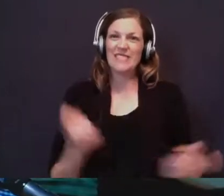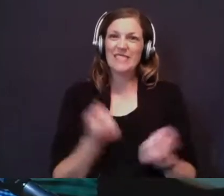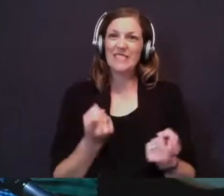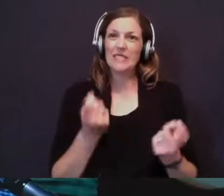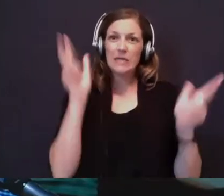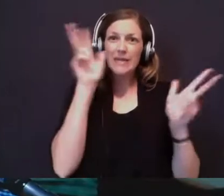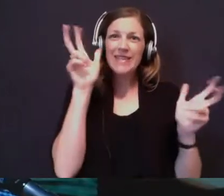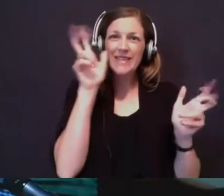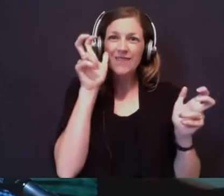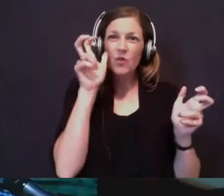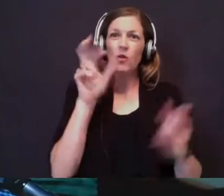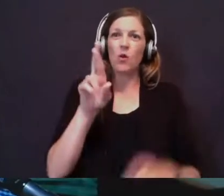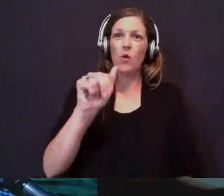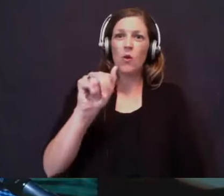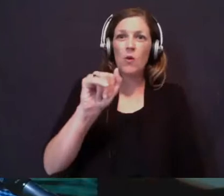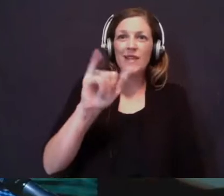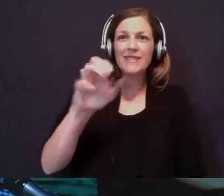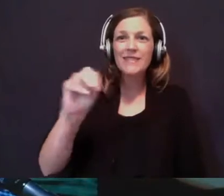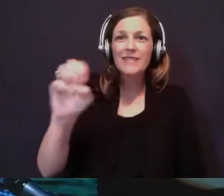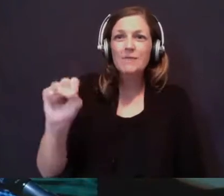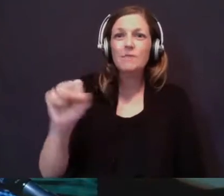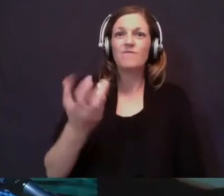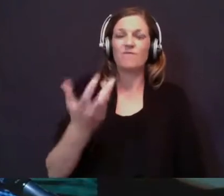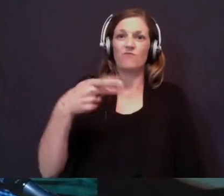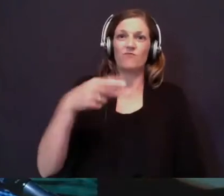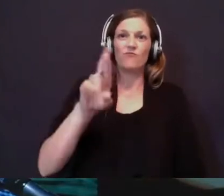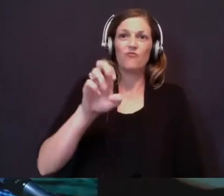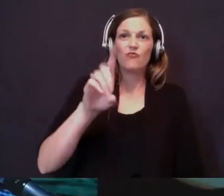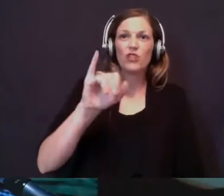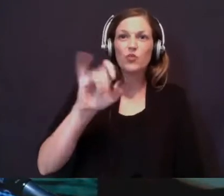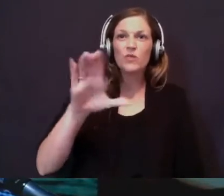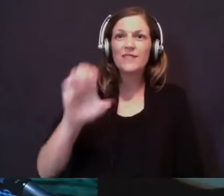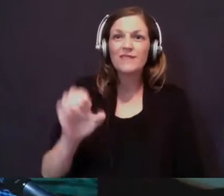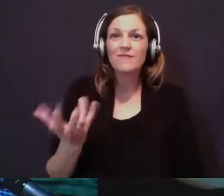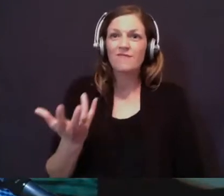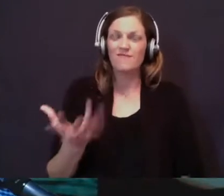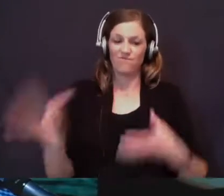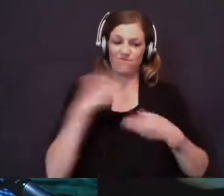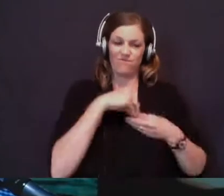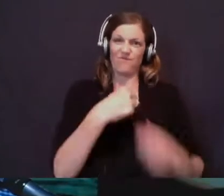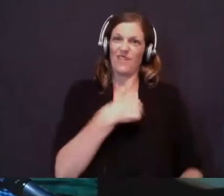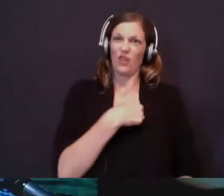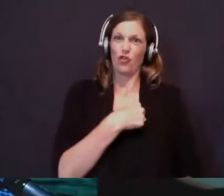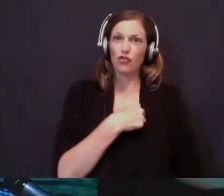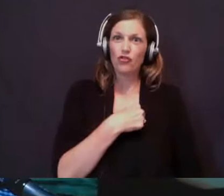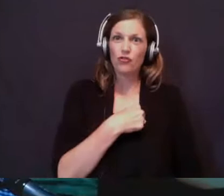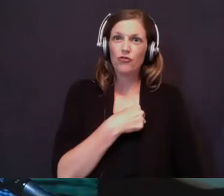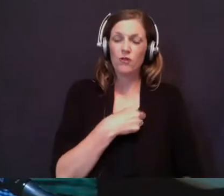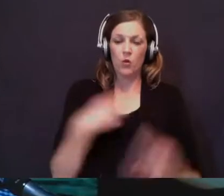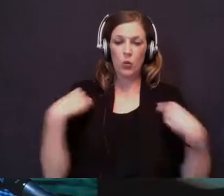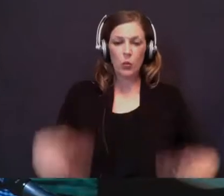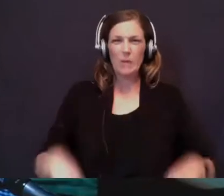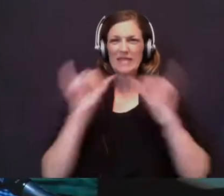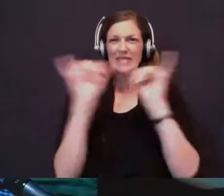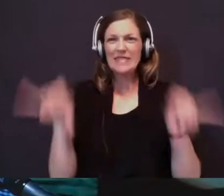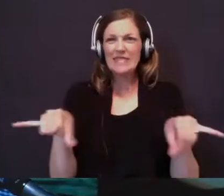That's where racism lies. That's where prejudice lies, is in the human heart. Human systems and institutions